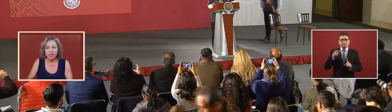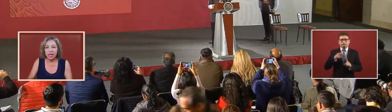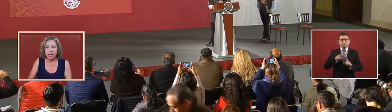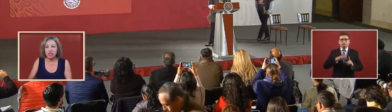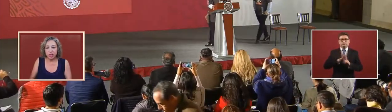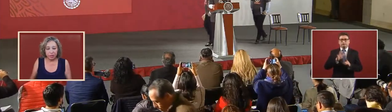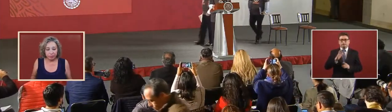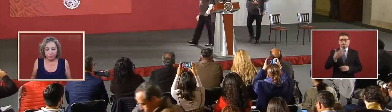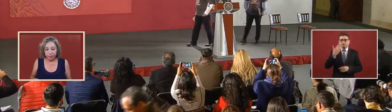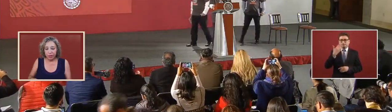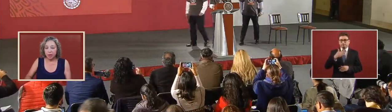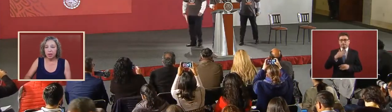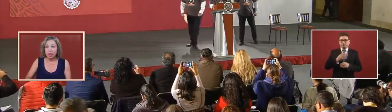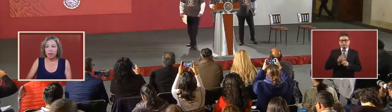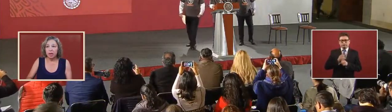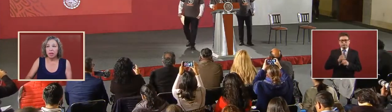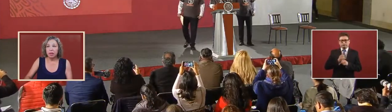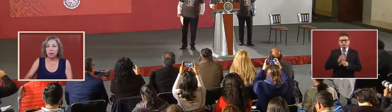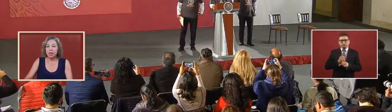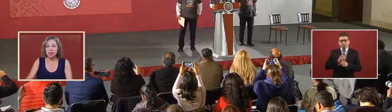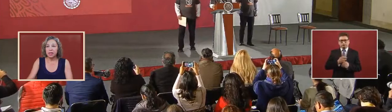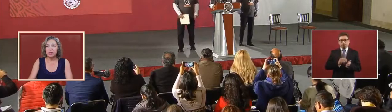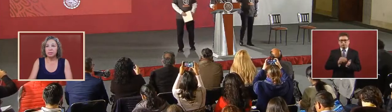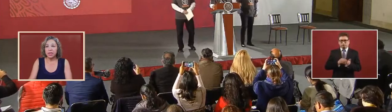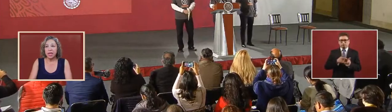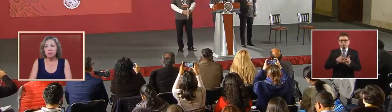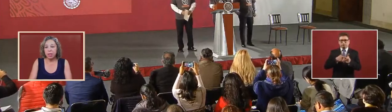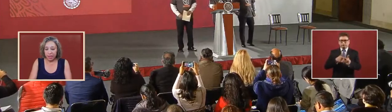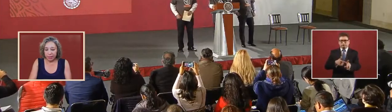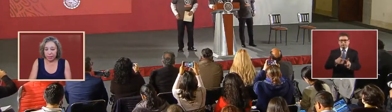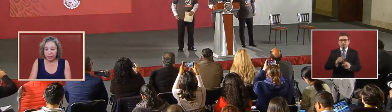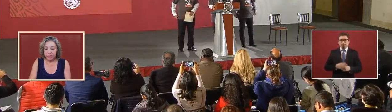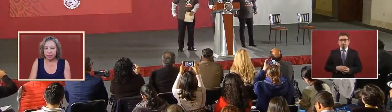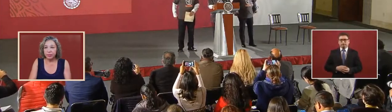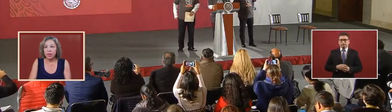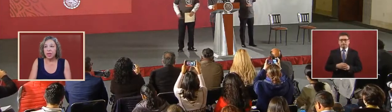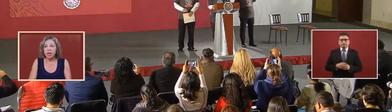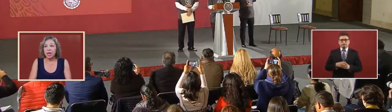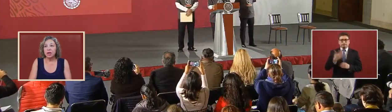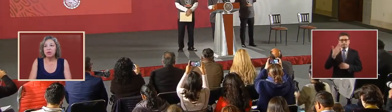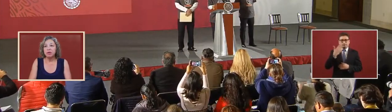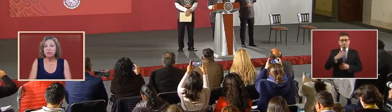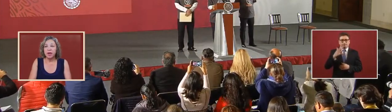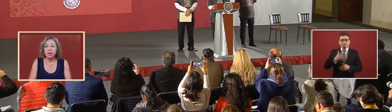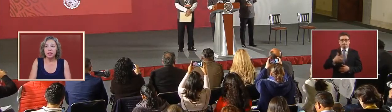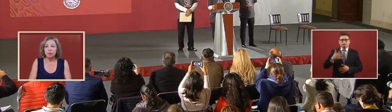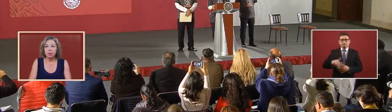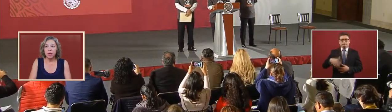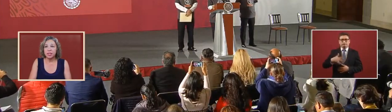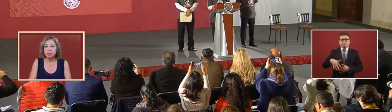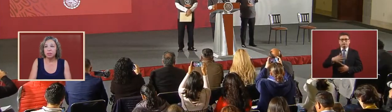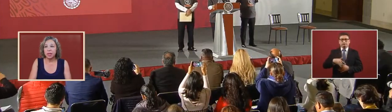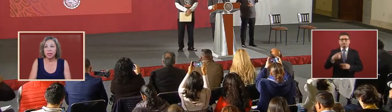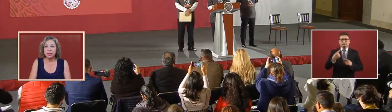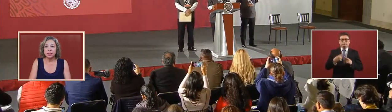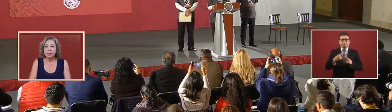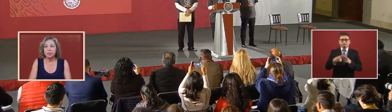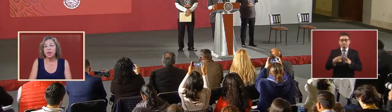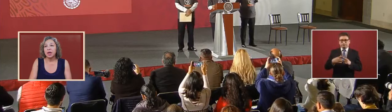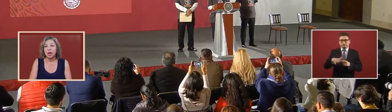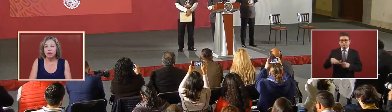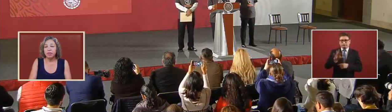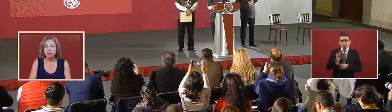the investigation that is taking place in order to find the resting place